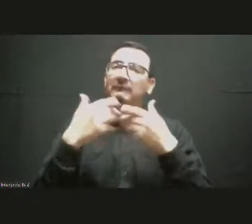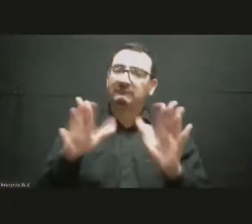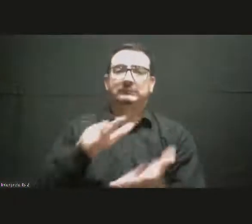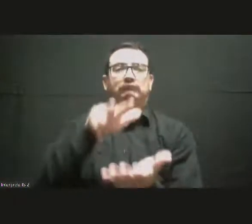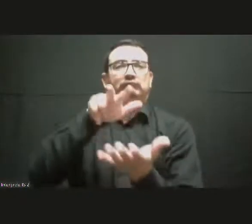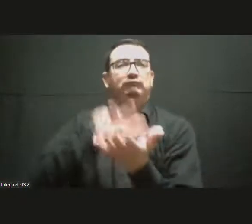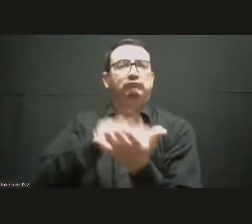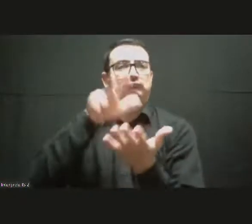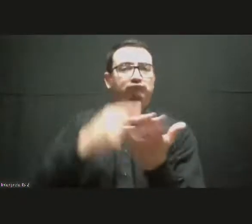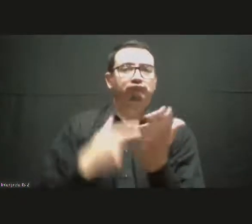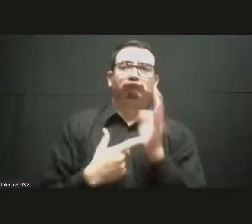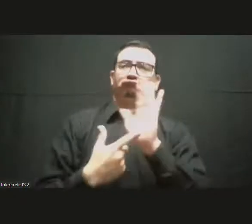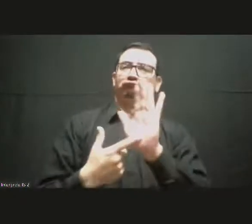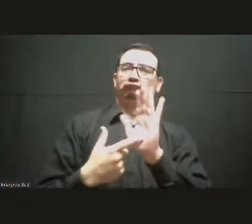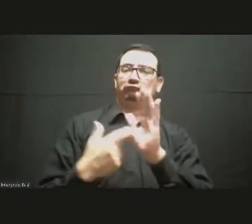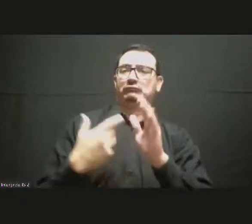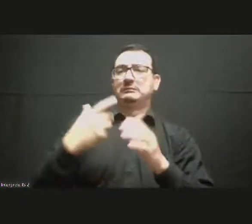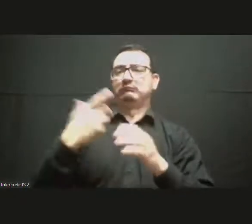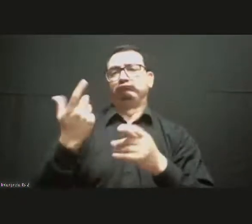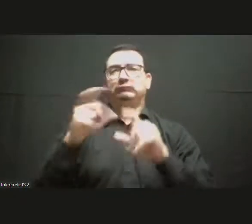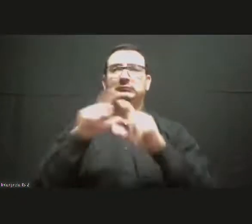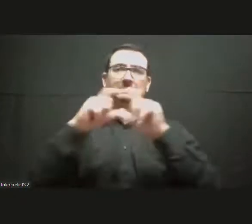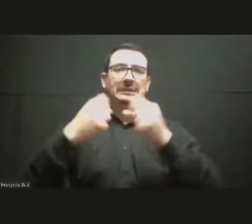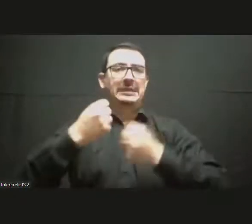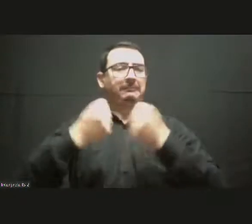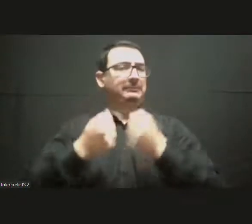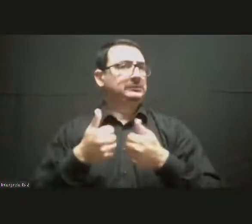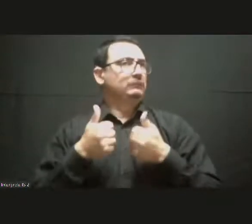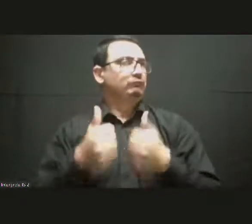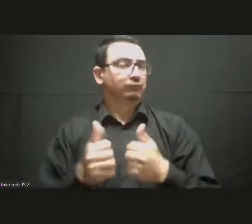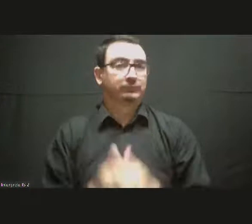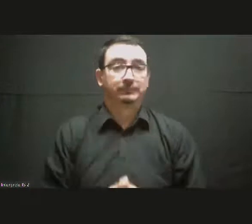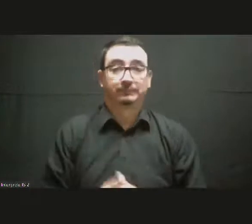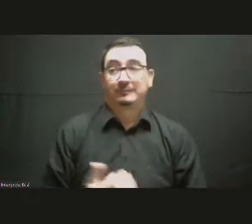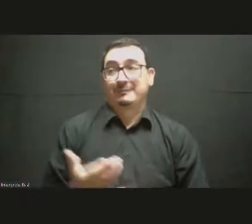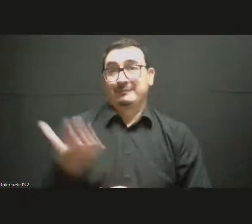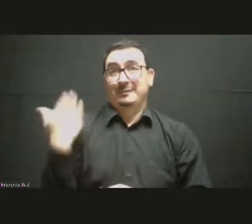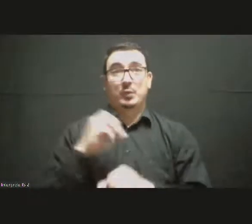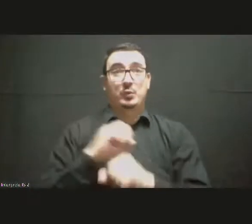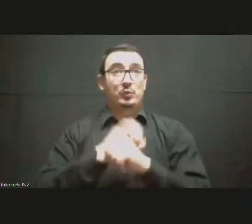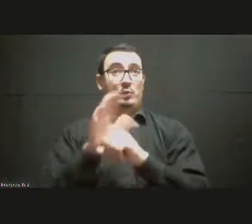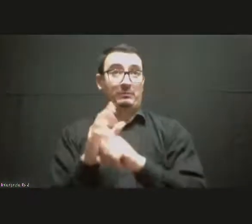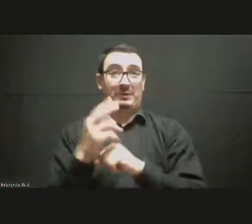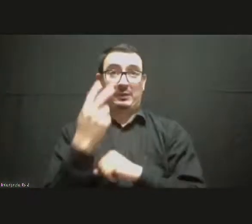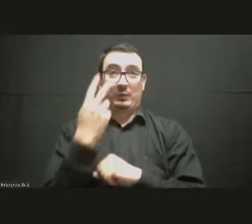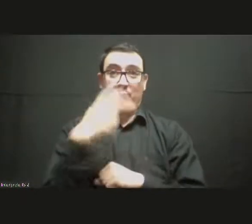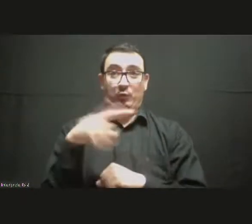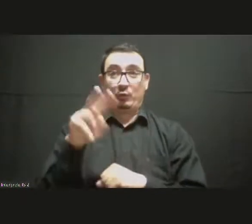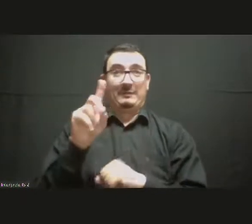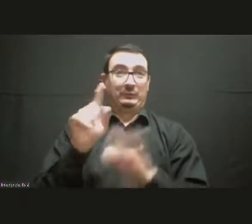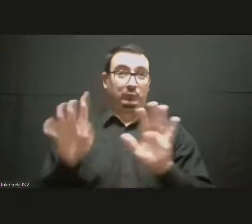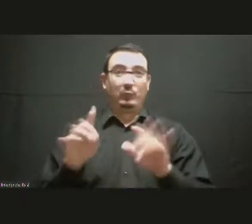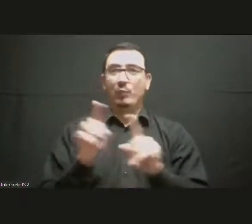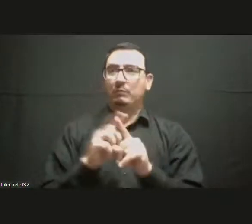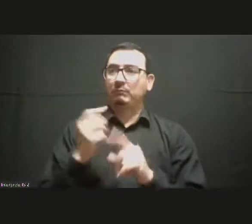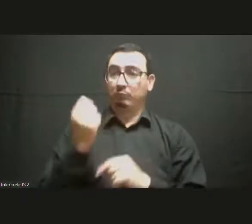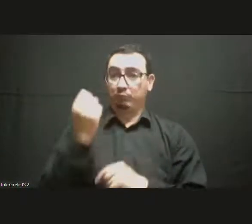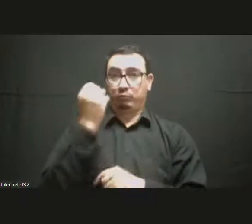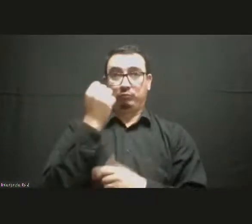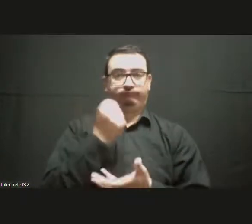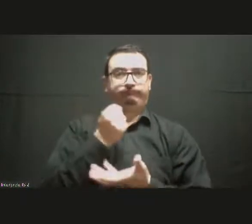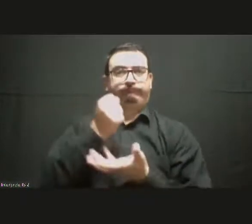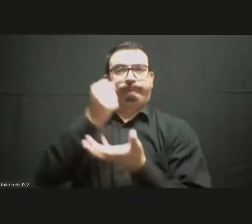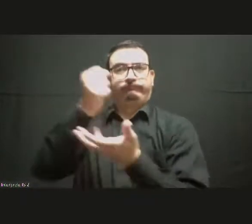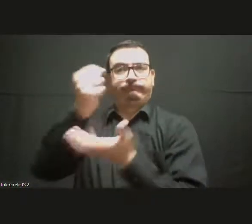increased our funds to strengthen resilience for the companies and the